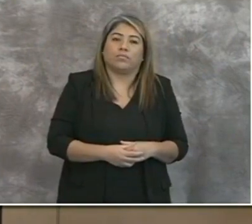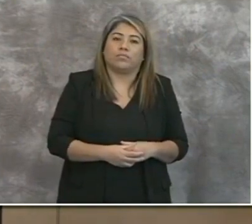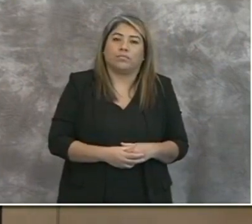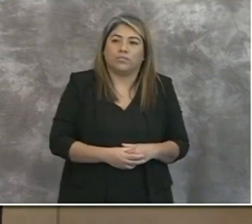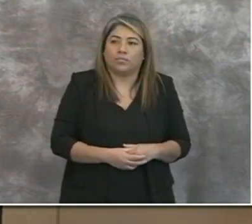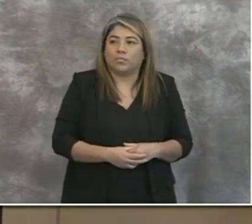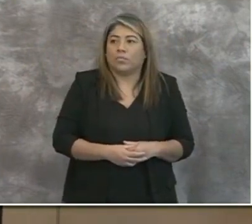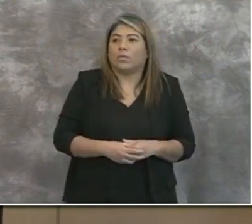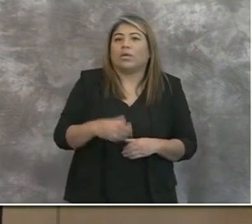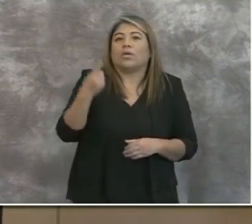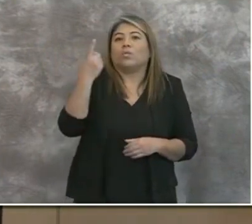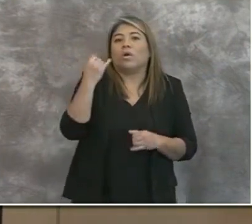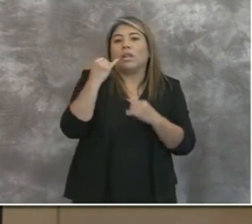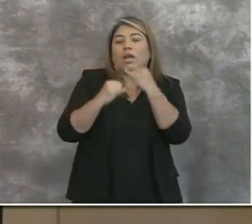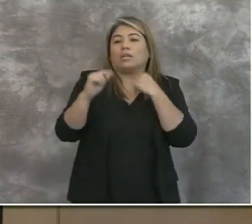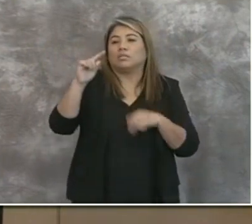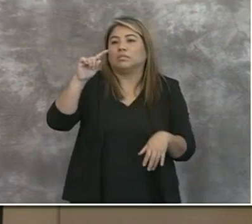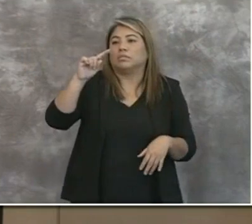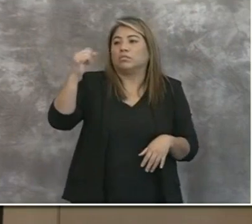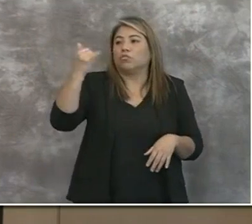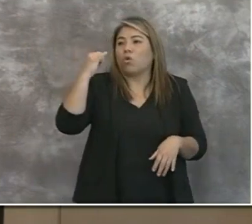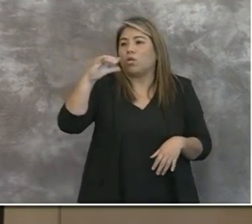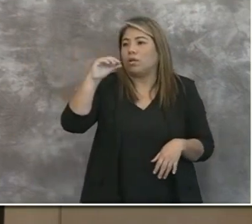Okay, have one last call-in question.